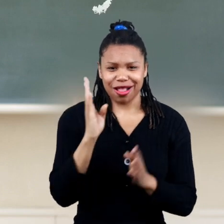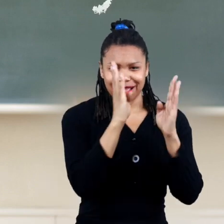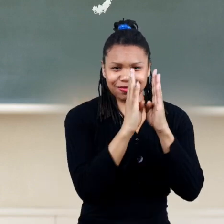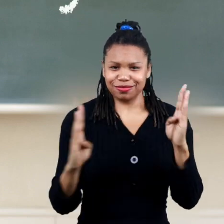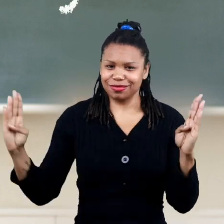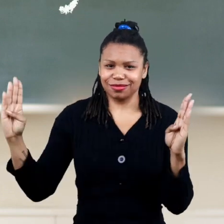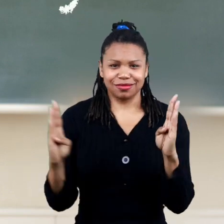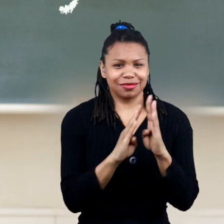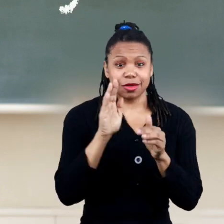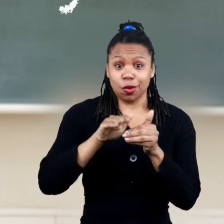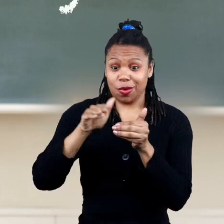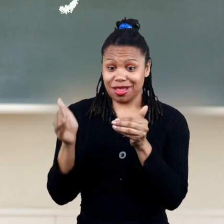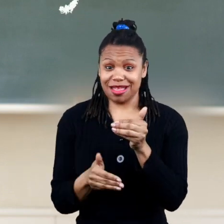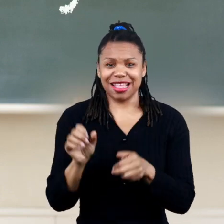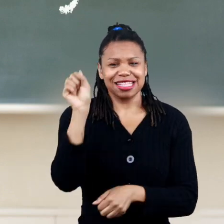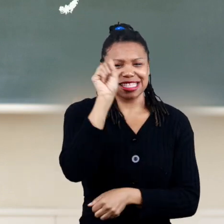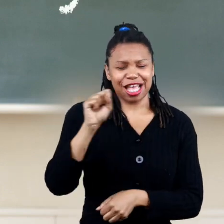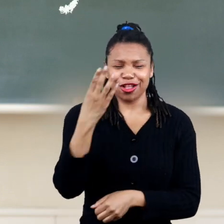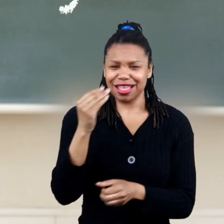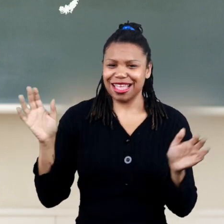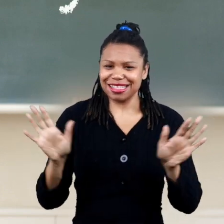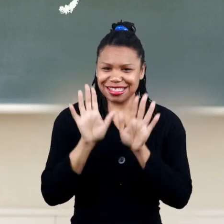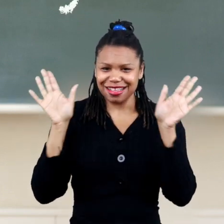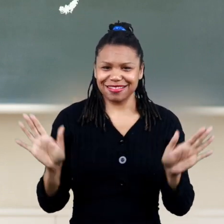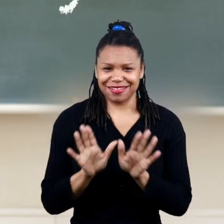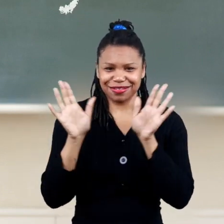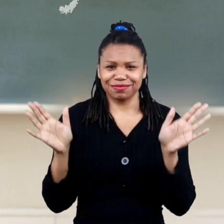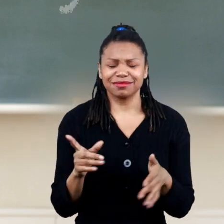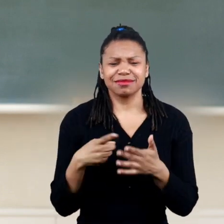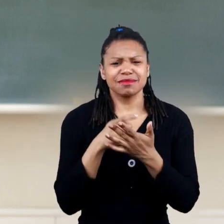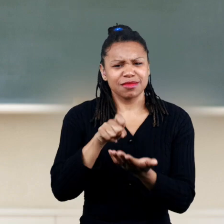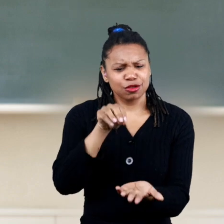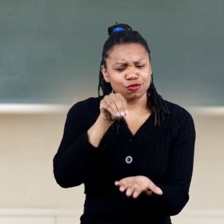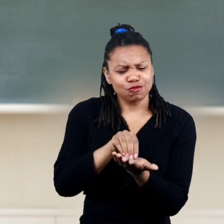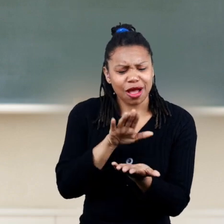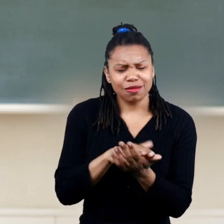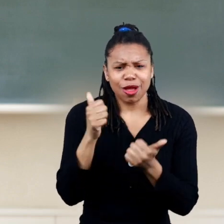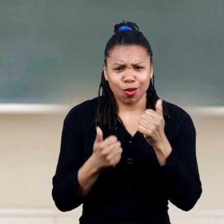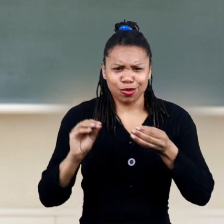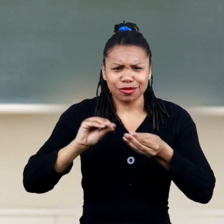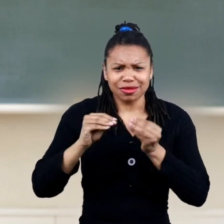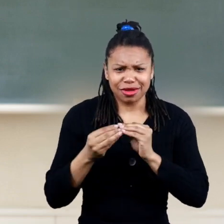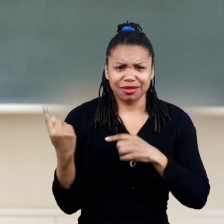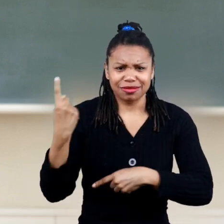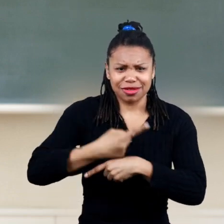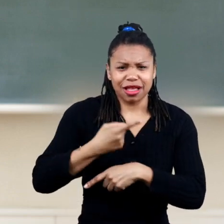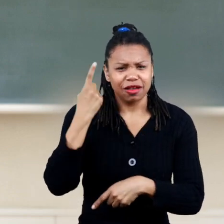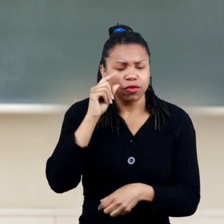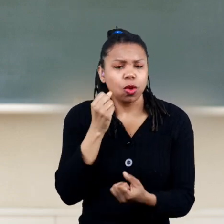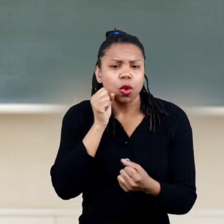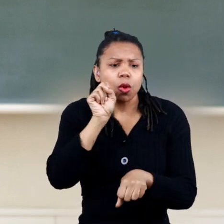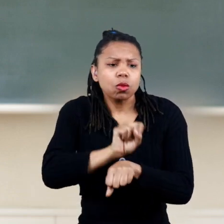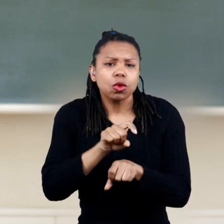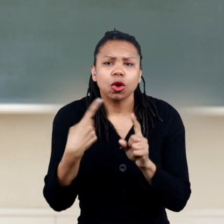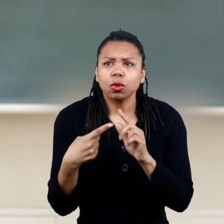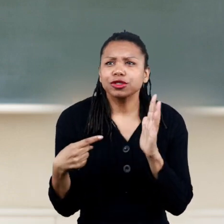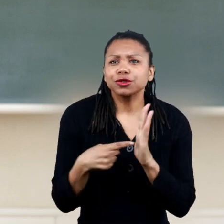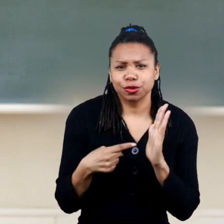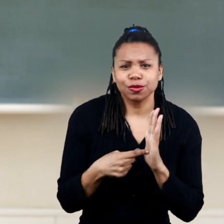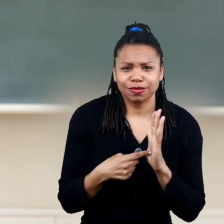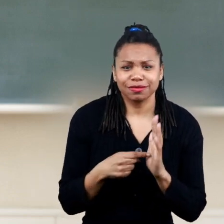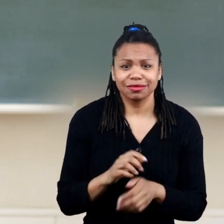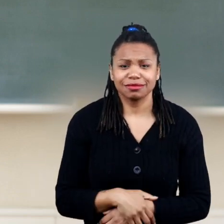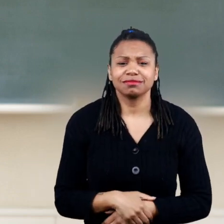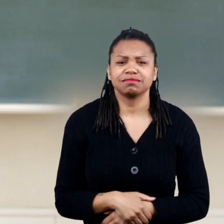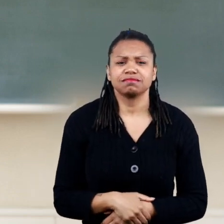friday and weekends are saturday and sunday sometimes you need to write the date on homework assignments or for